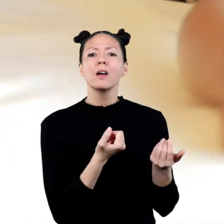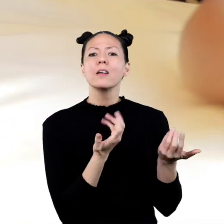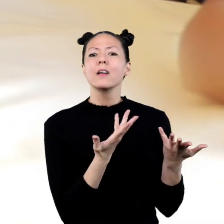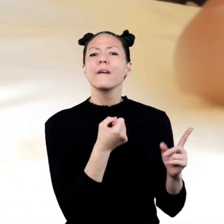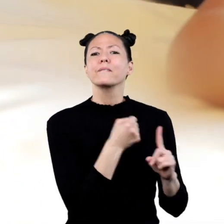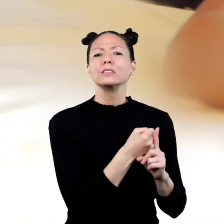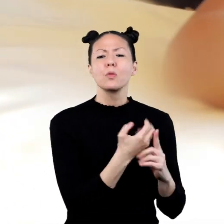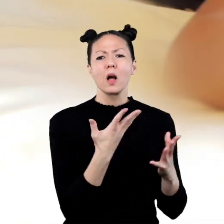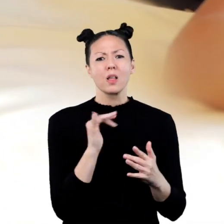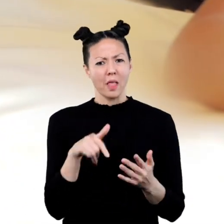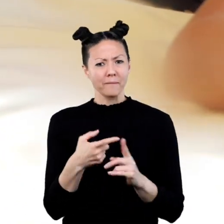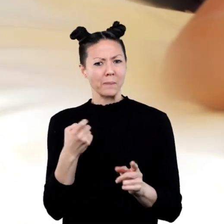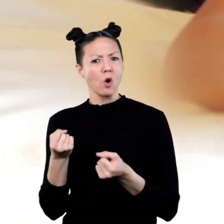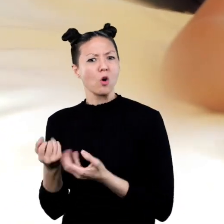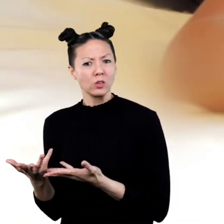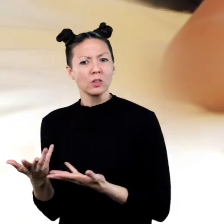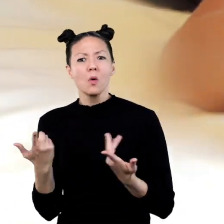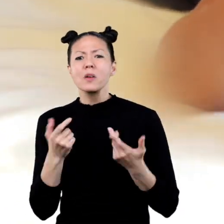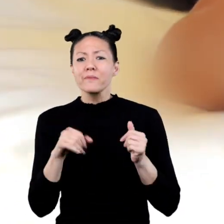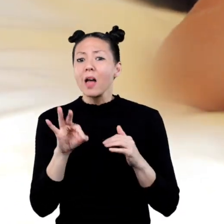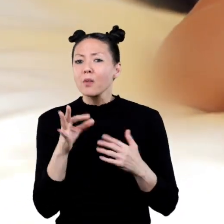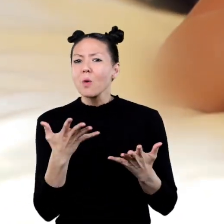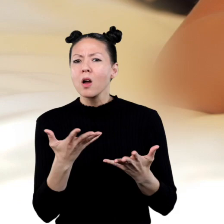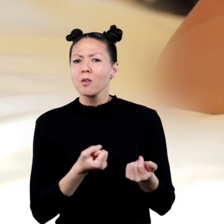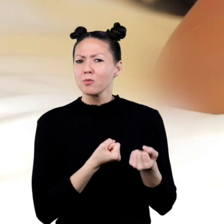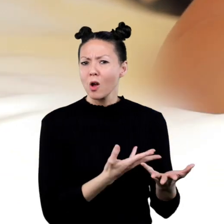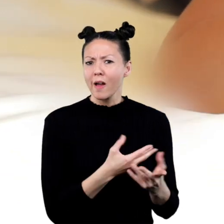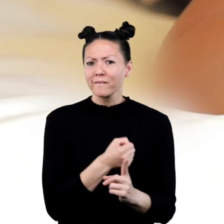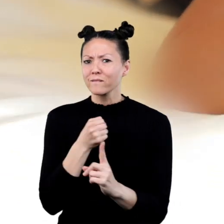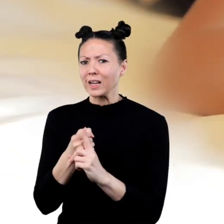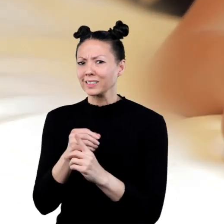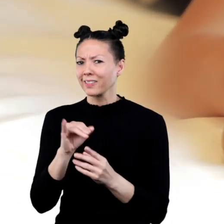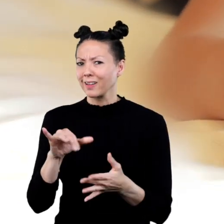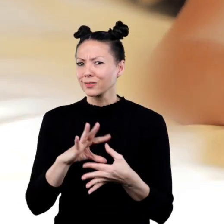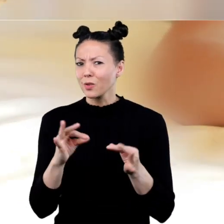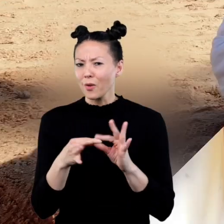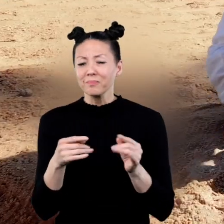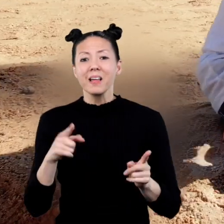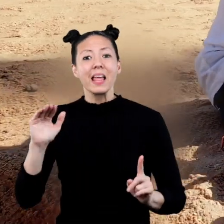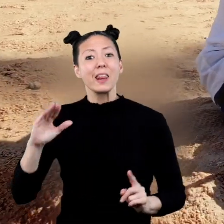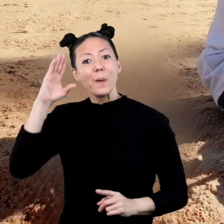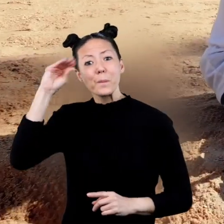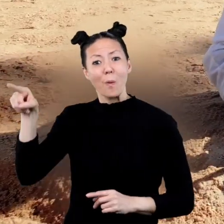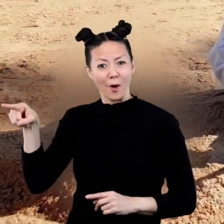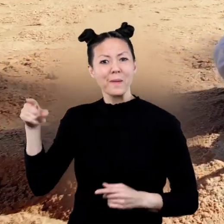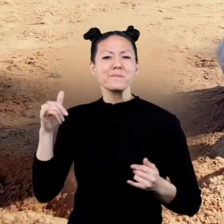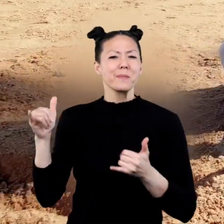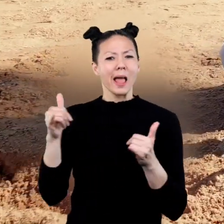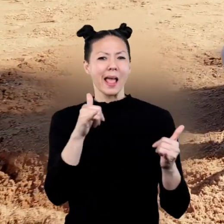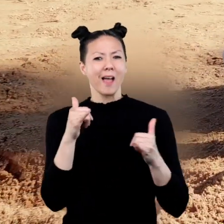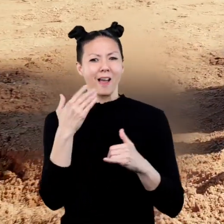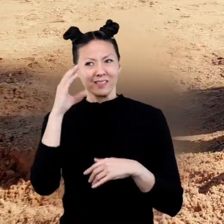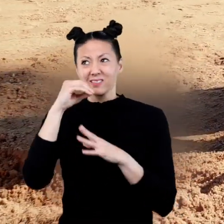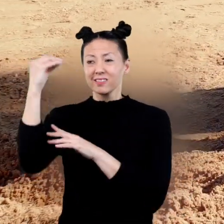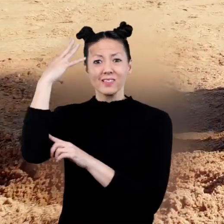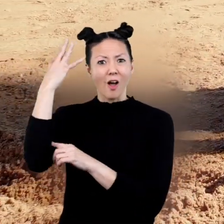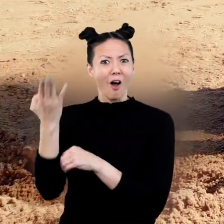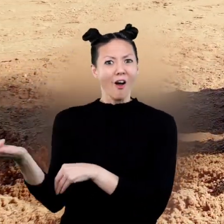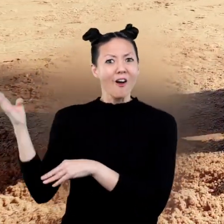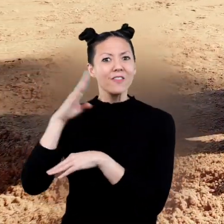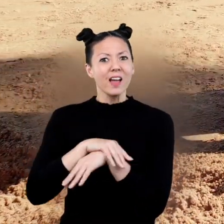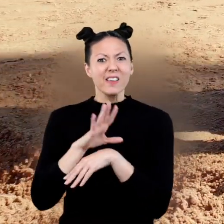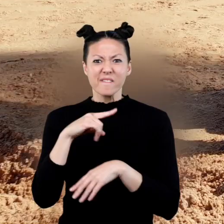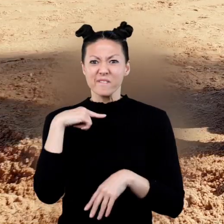there will be a cause. Can you find the cause and effect in this story? The little boy played in the sun all day,